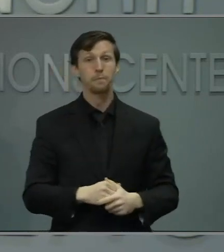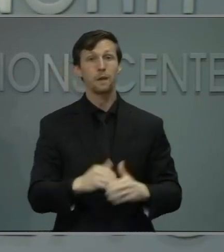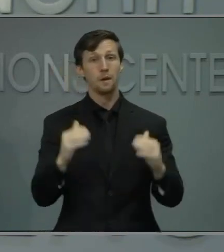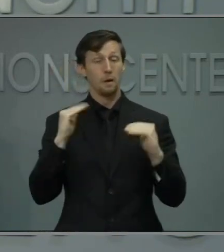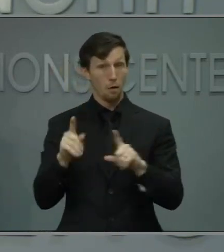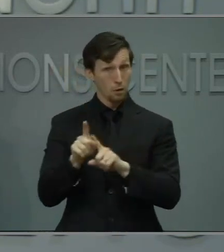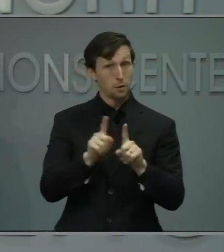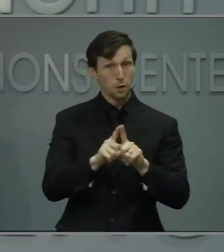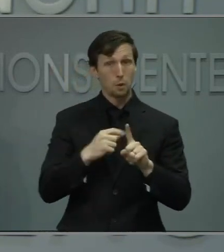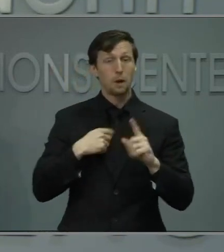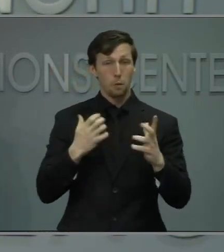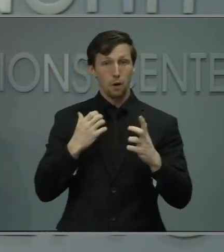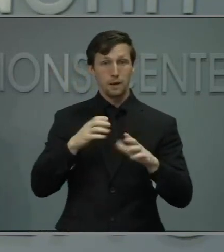-19 relief funds for immediate needs.